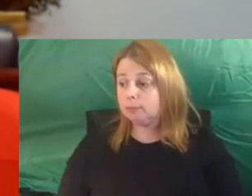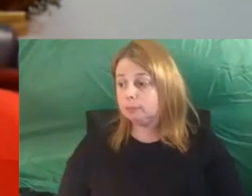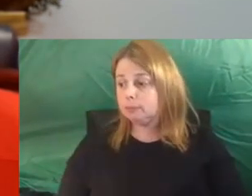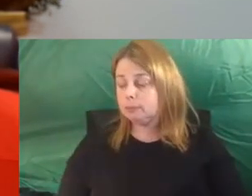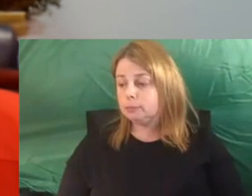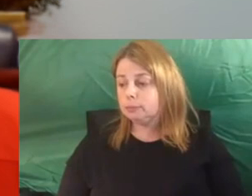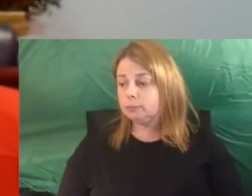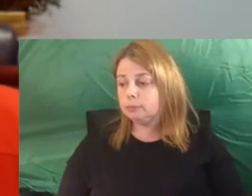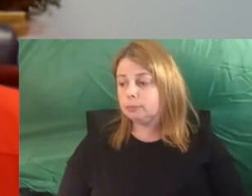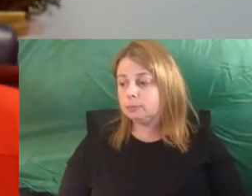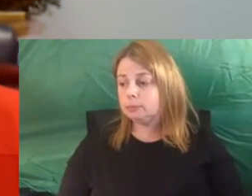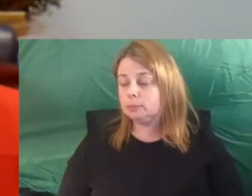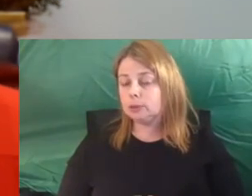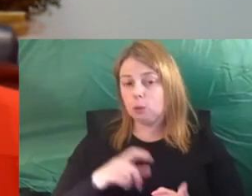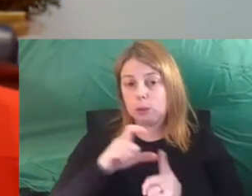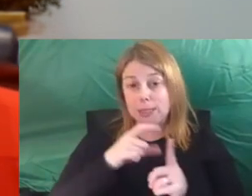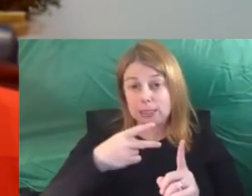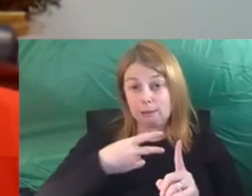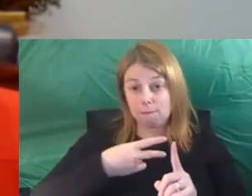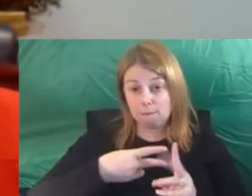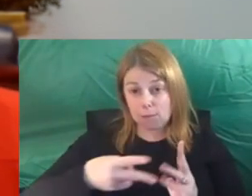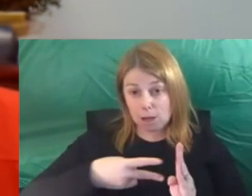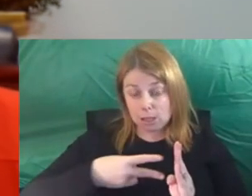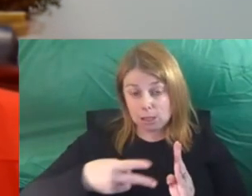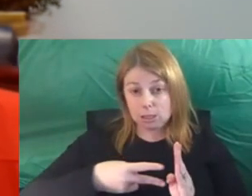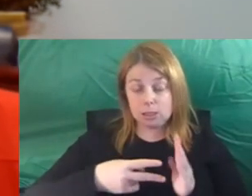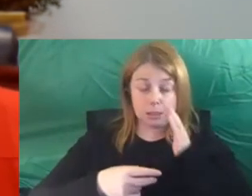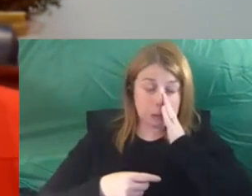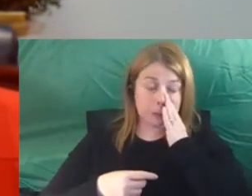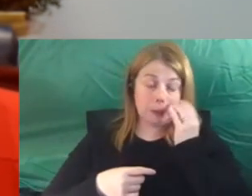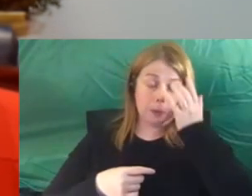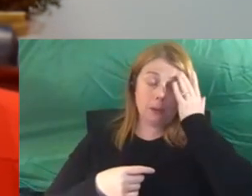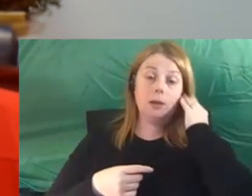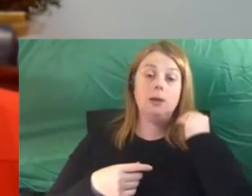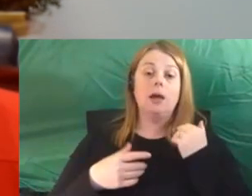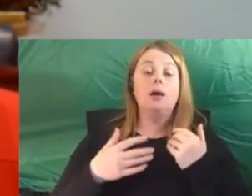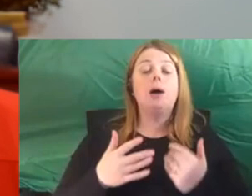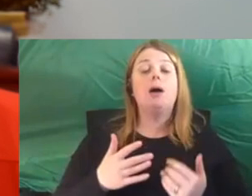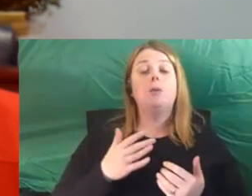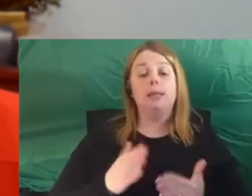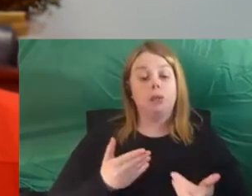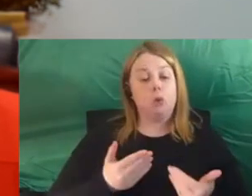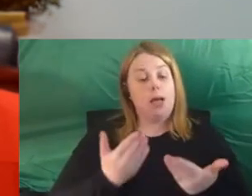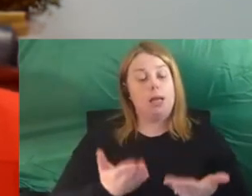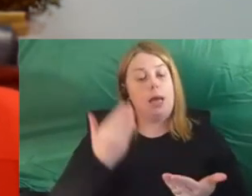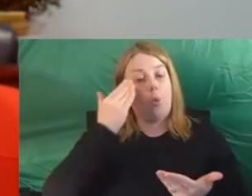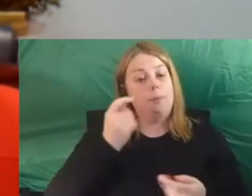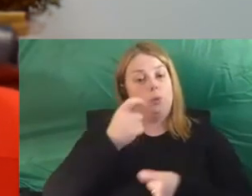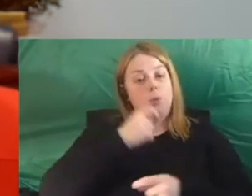domestic violence. But we need to clear the pathway to allow them to step up into those leadership roles.